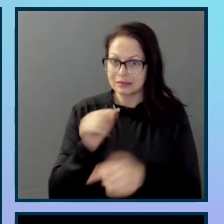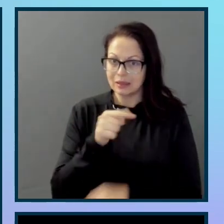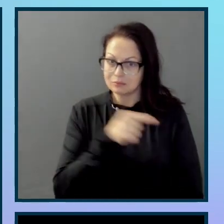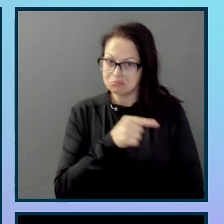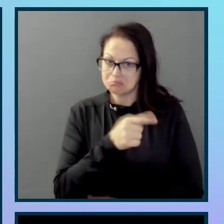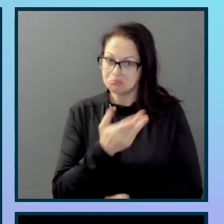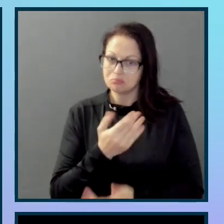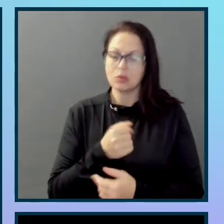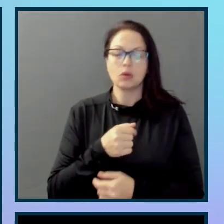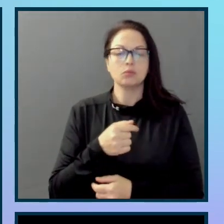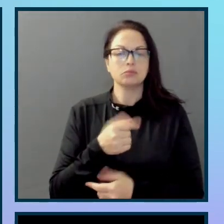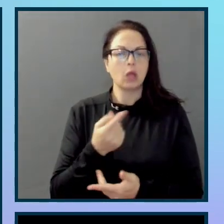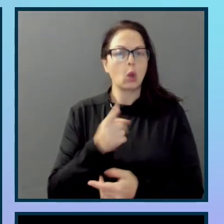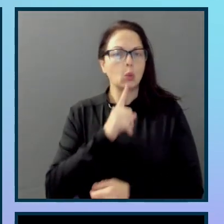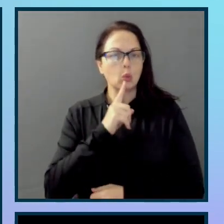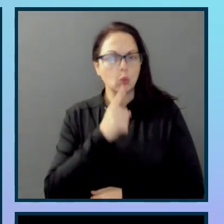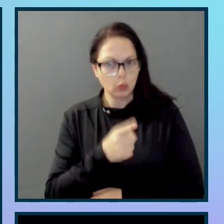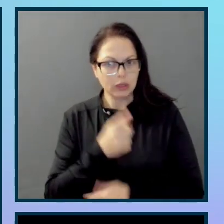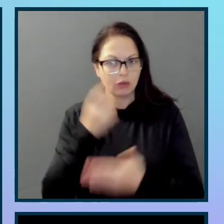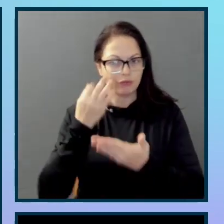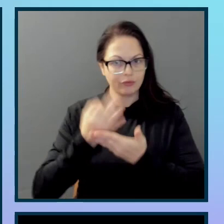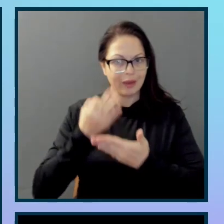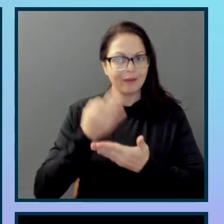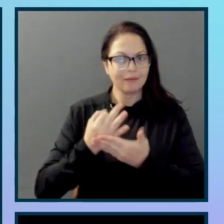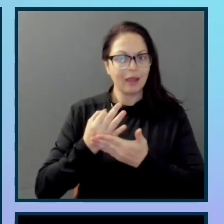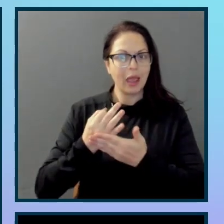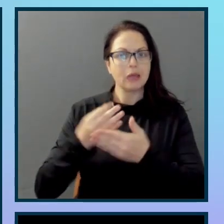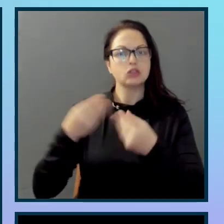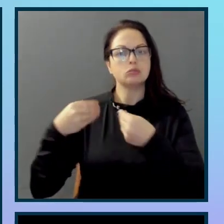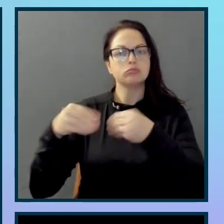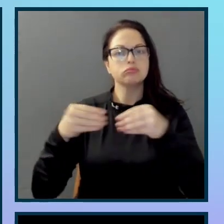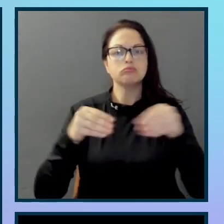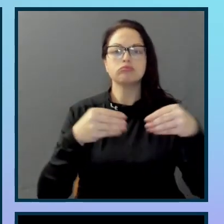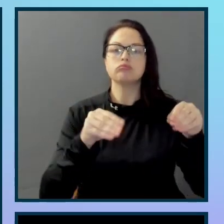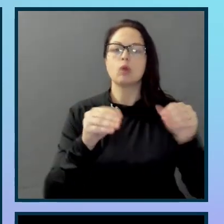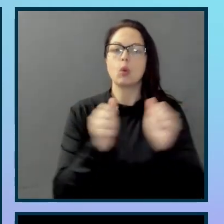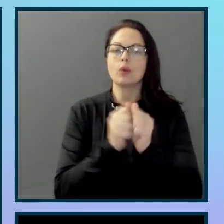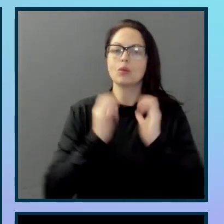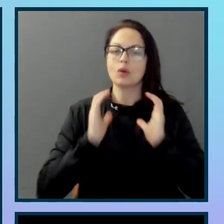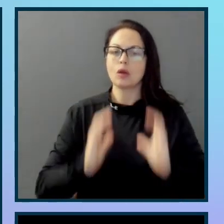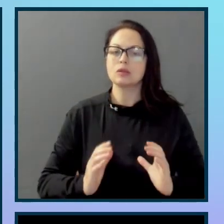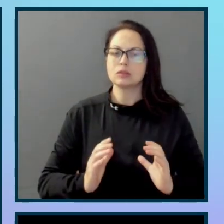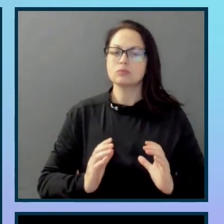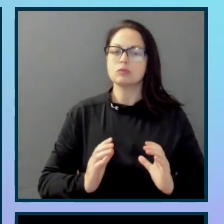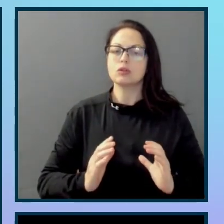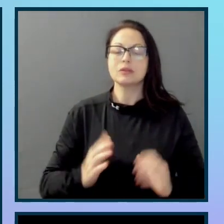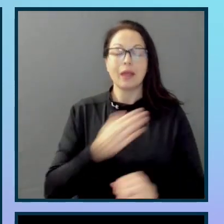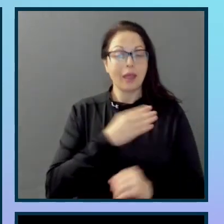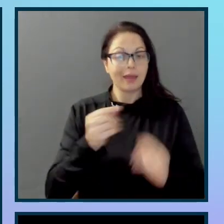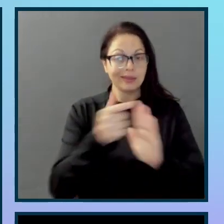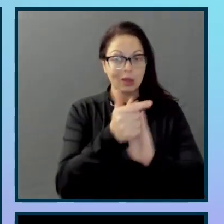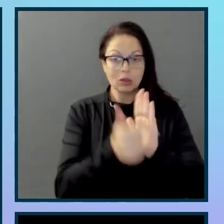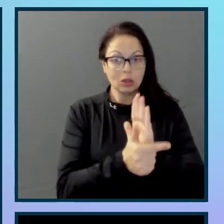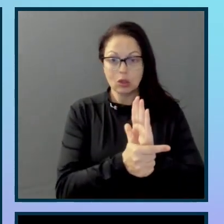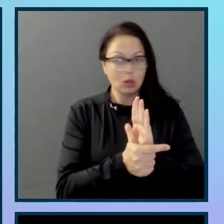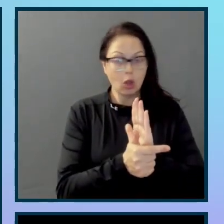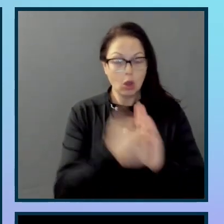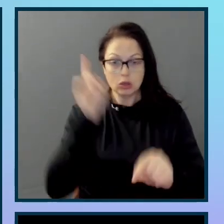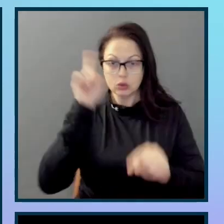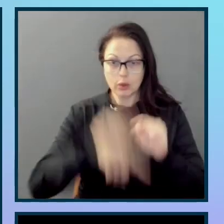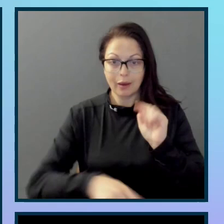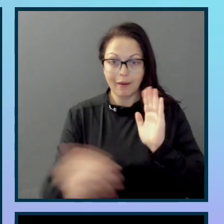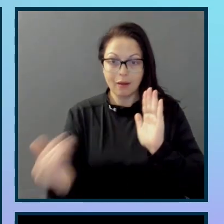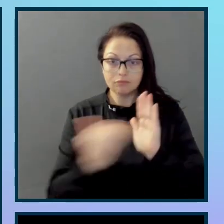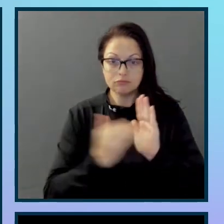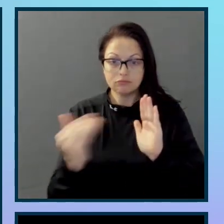financial transactions with real customers and there are laws preventing businesses from discriminating against customers on the basis of a